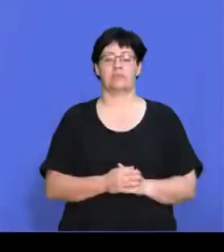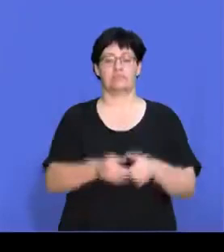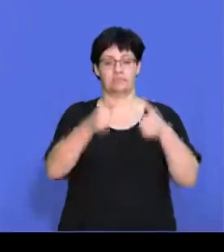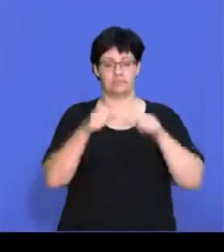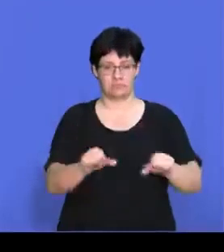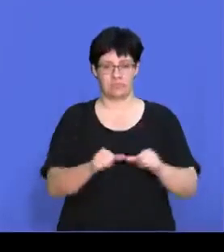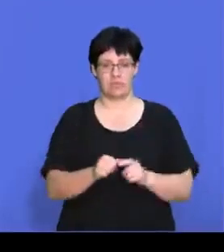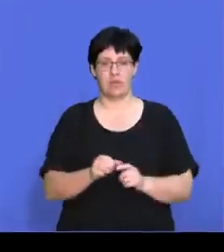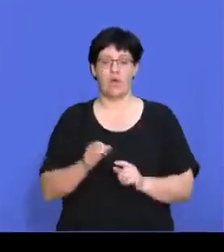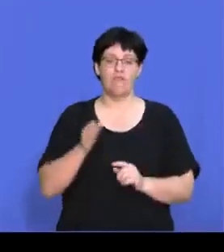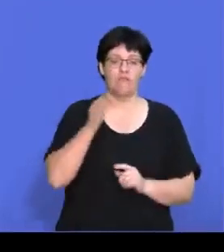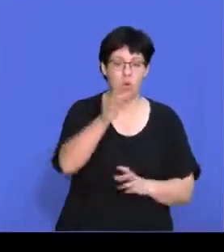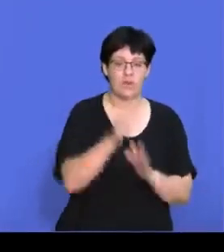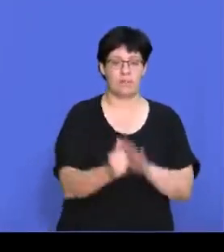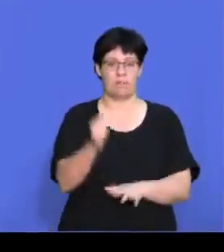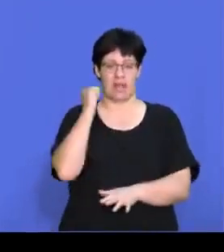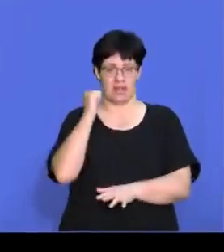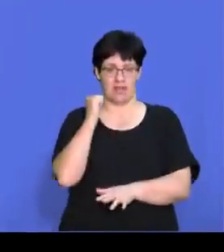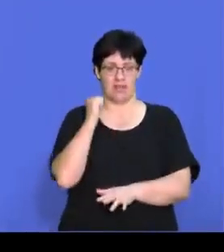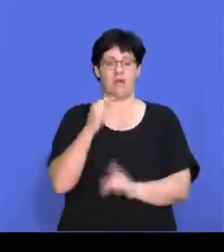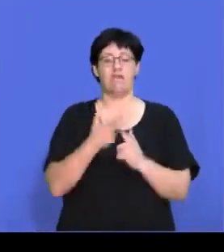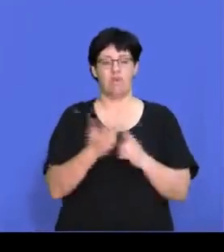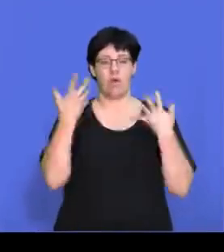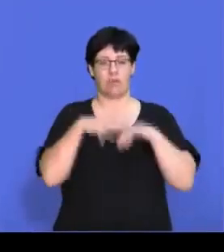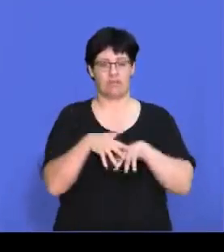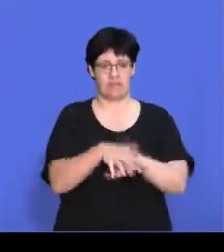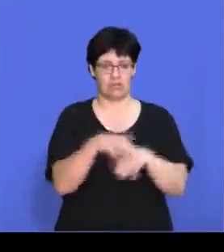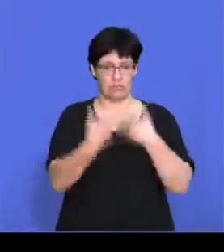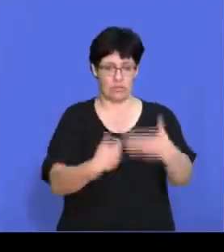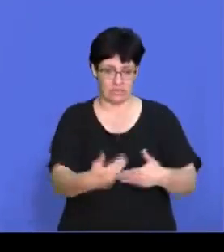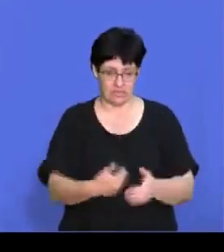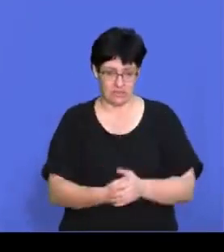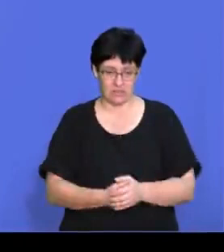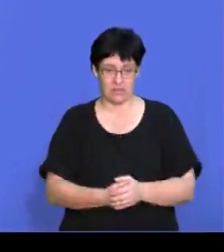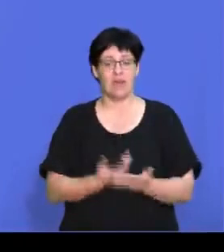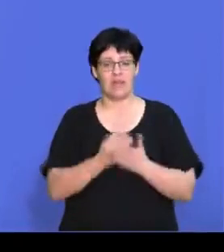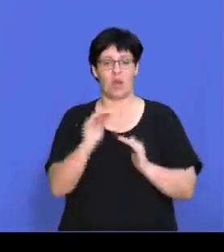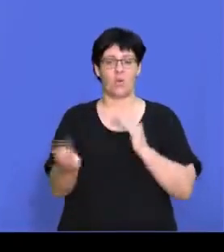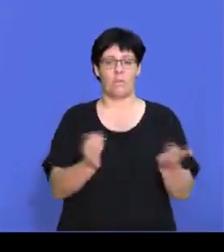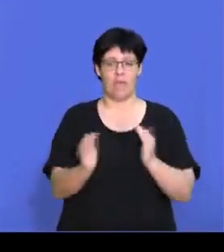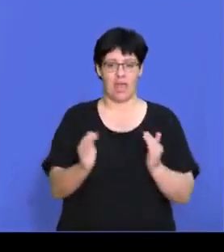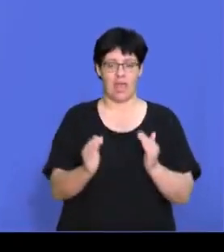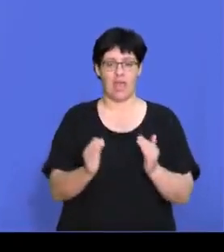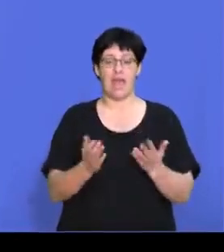Then we have to look forward and backwards into the implementation process, and compare the expected